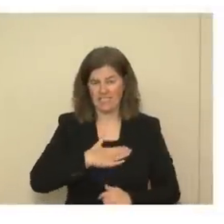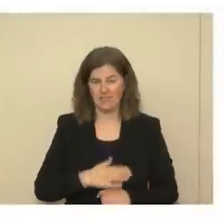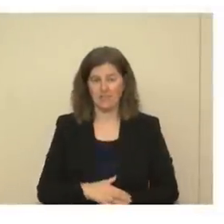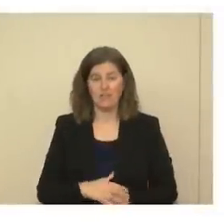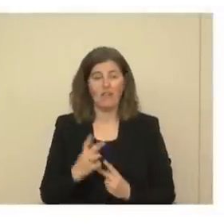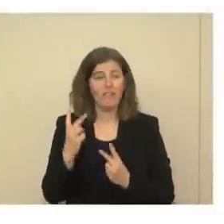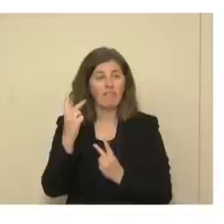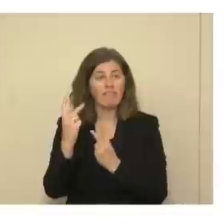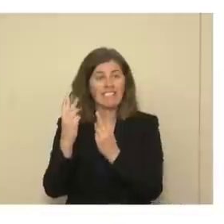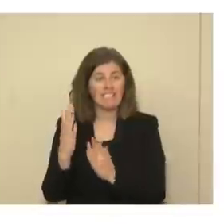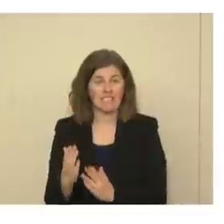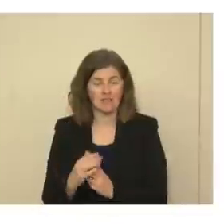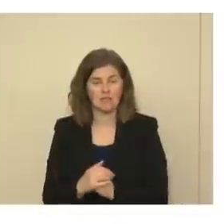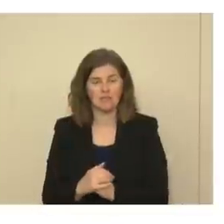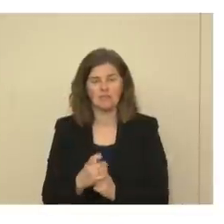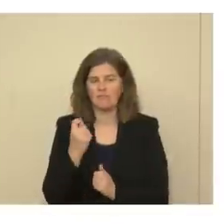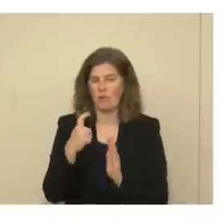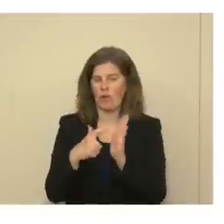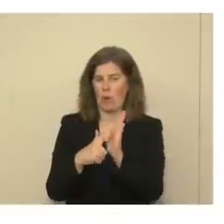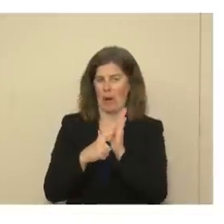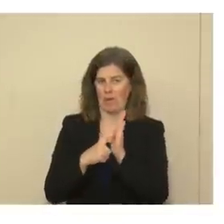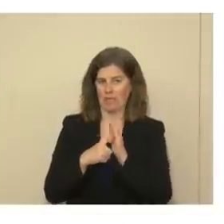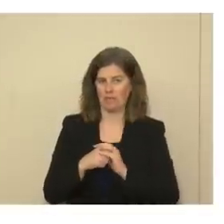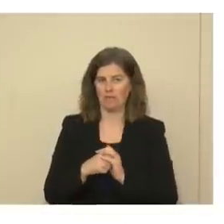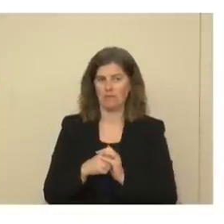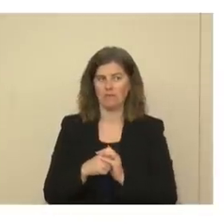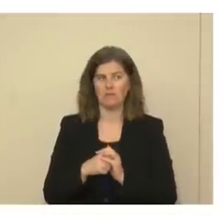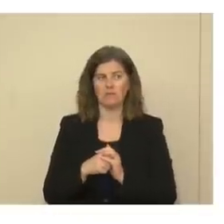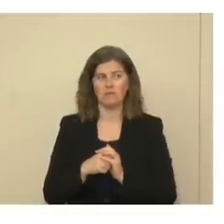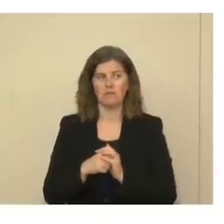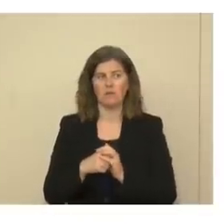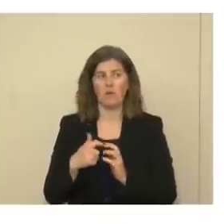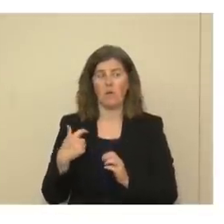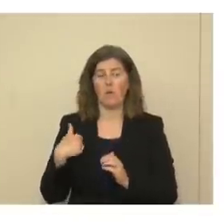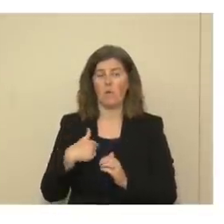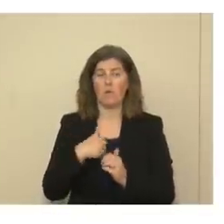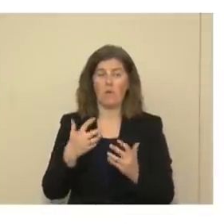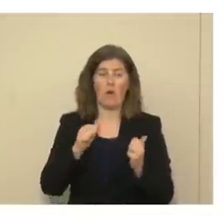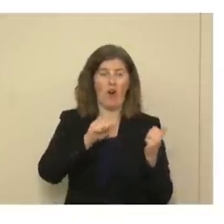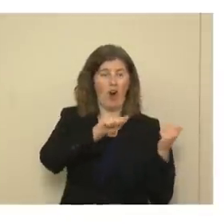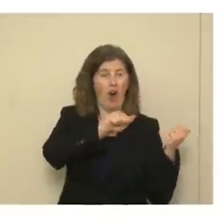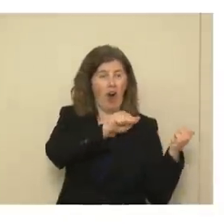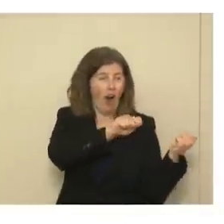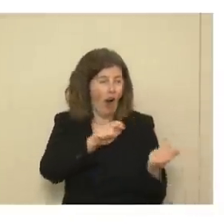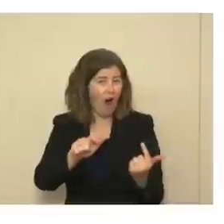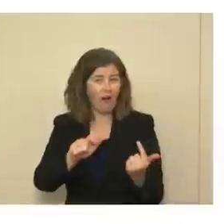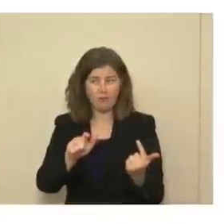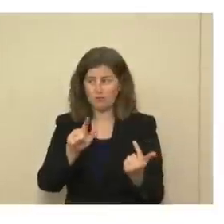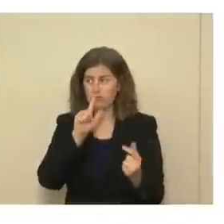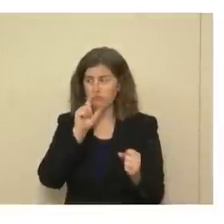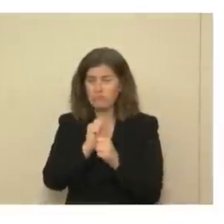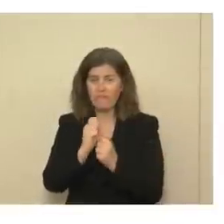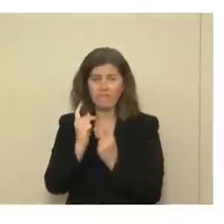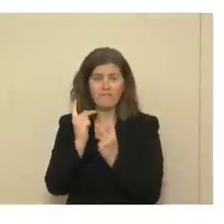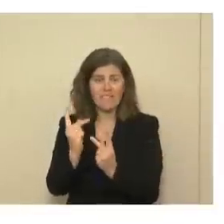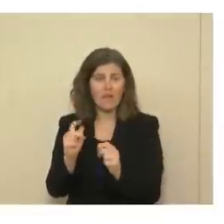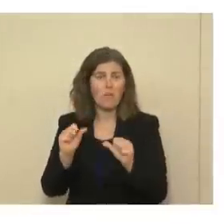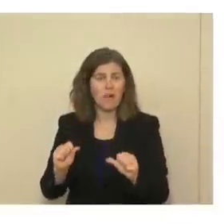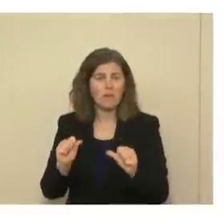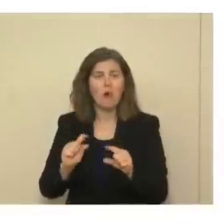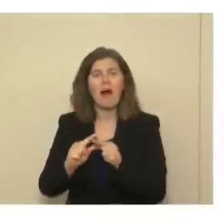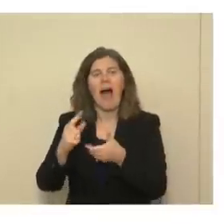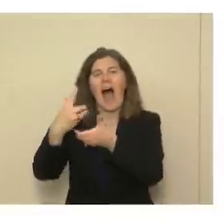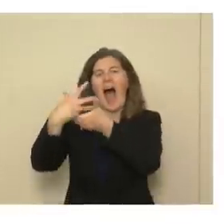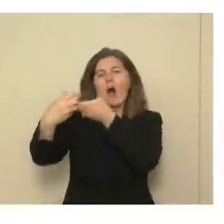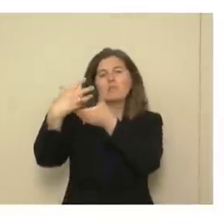Visitation. So our requirements is that we want everybody to have visitation as much as possible, but outside.